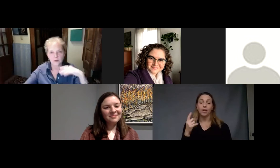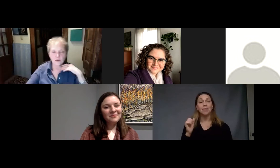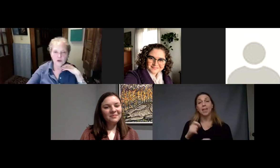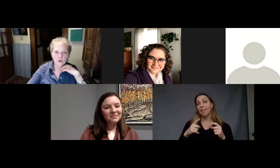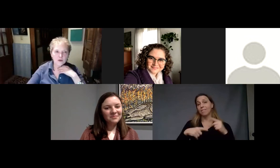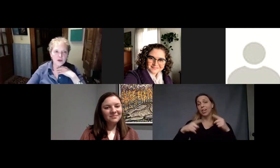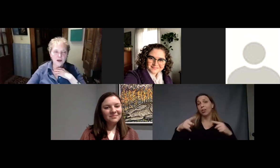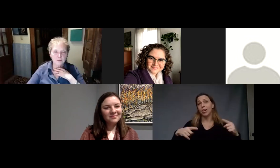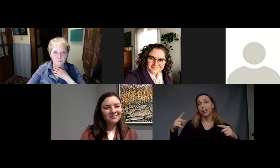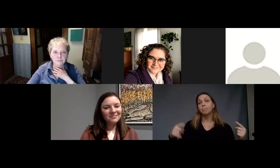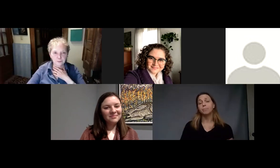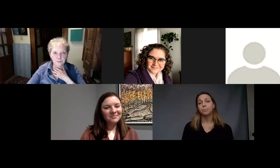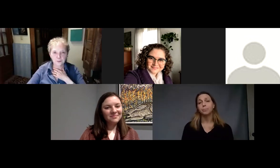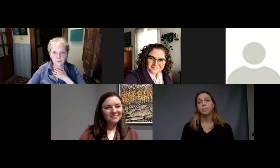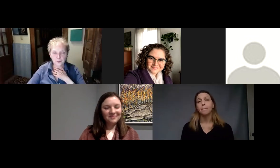over time